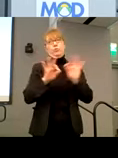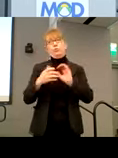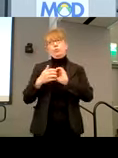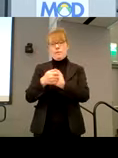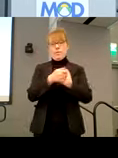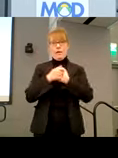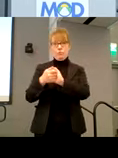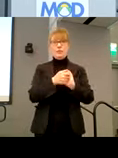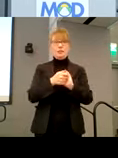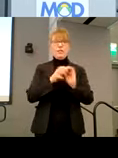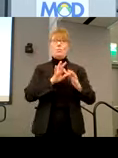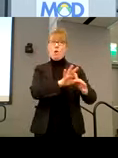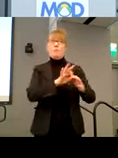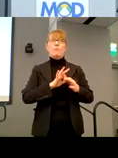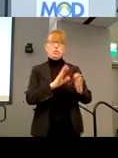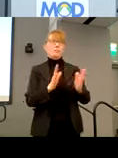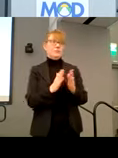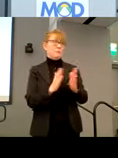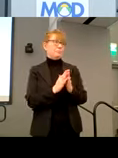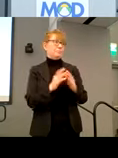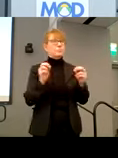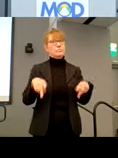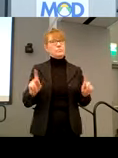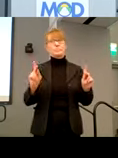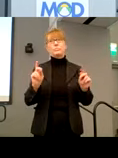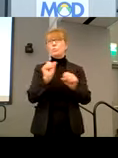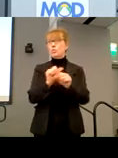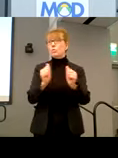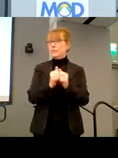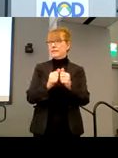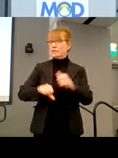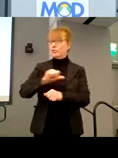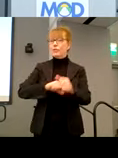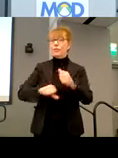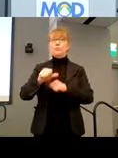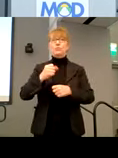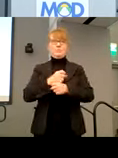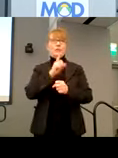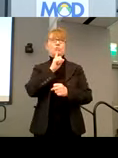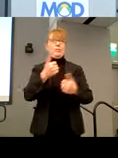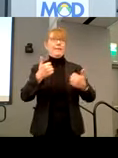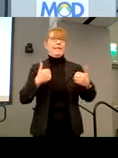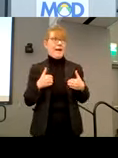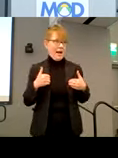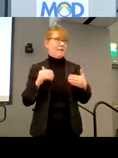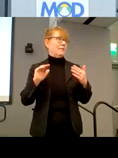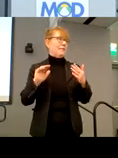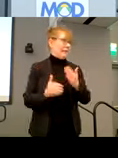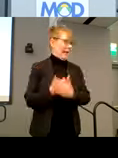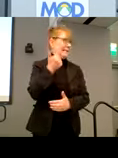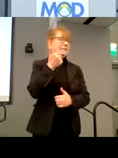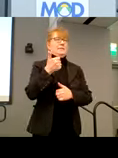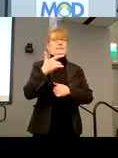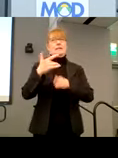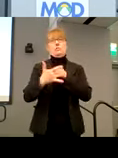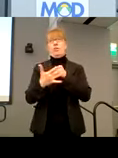with the town and the opportunity to, to work with each other, to make sure that we have the latest technology and